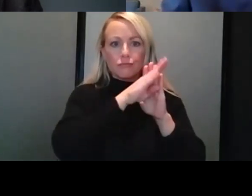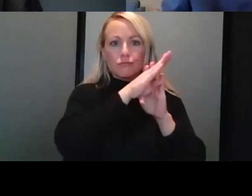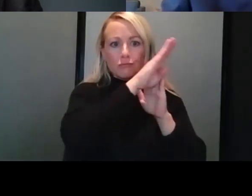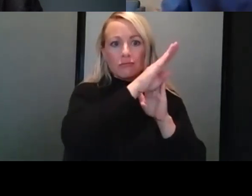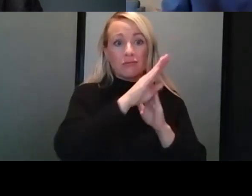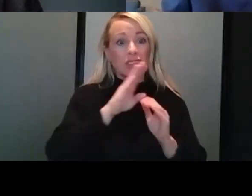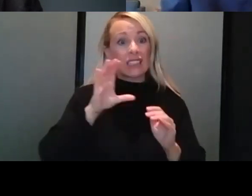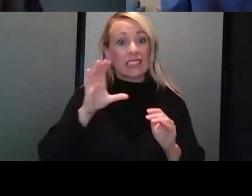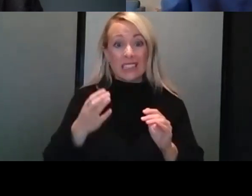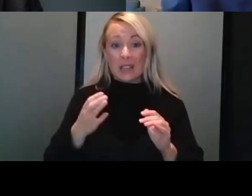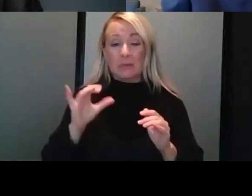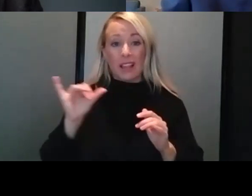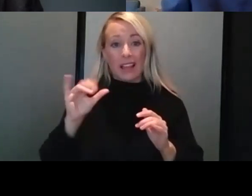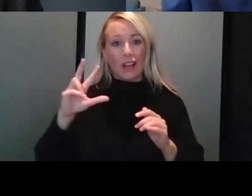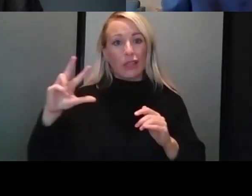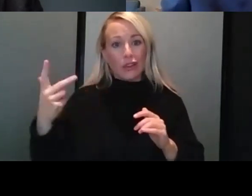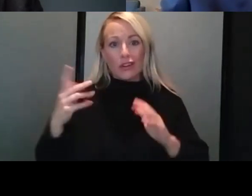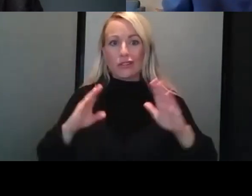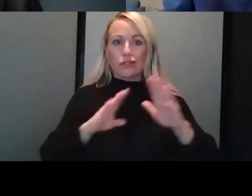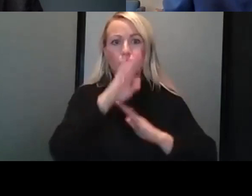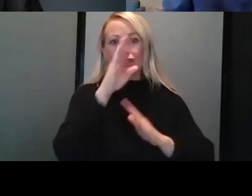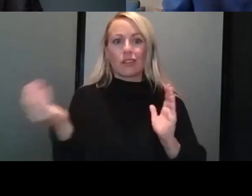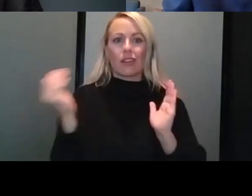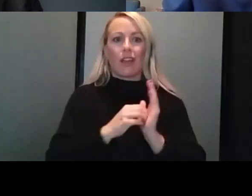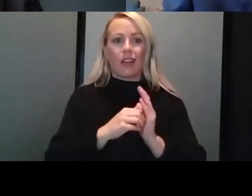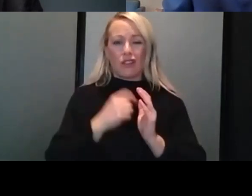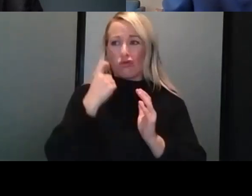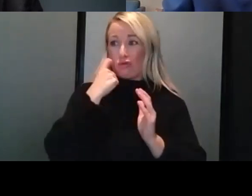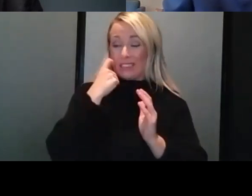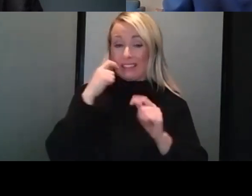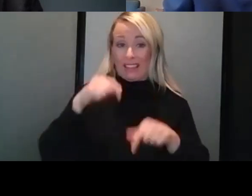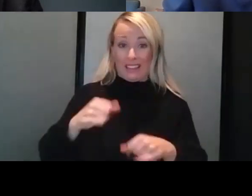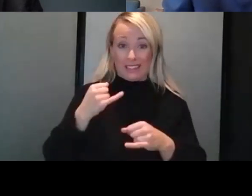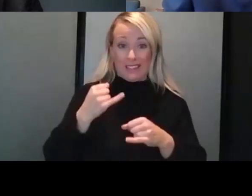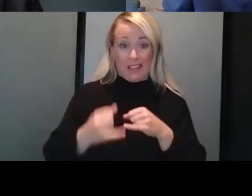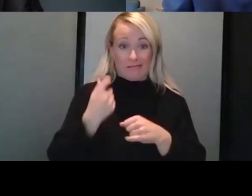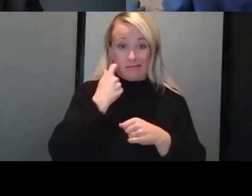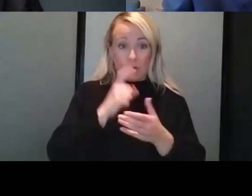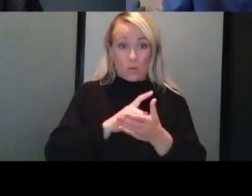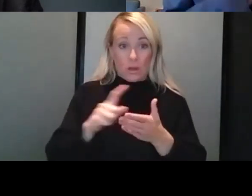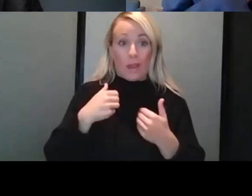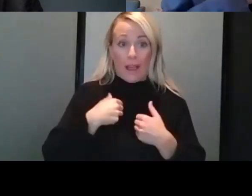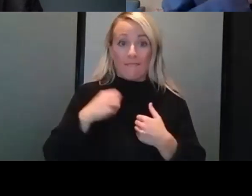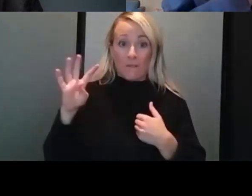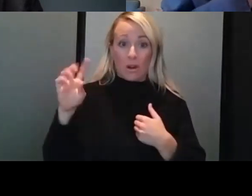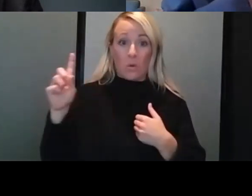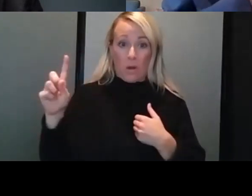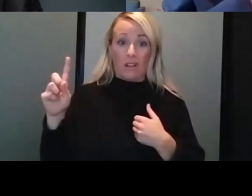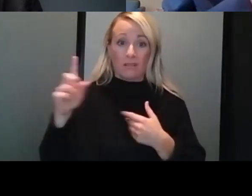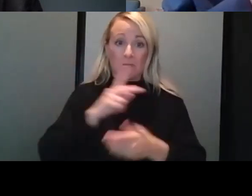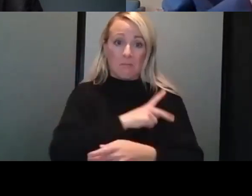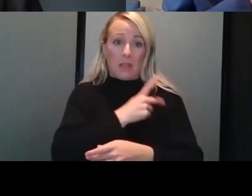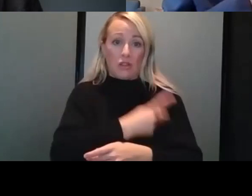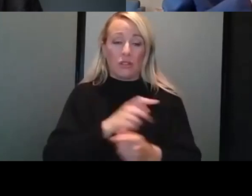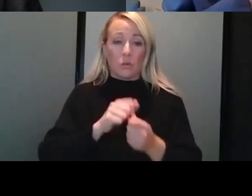third surge. Just in the last week, I just want to share with you our numbers. We currently have 41 inpatients with COVID